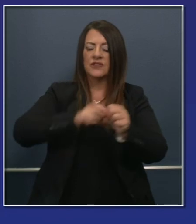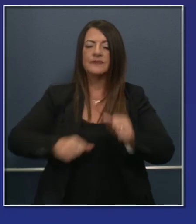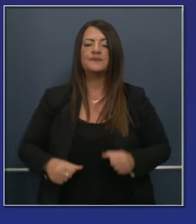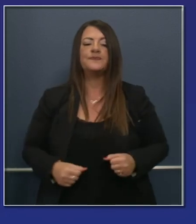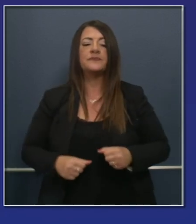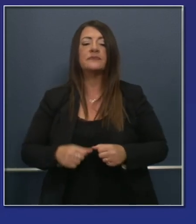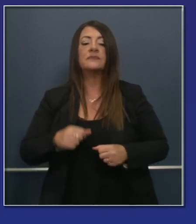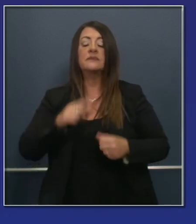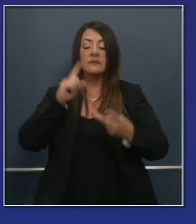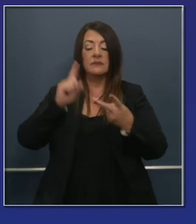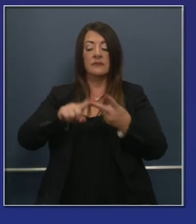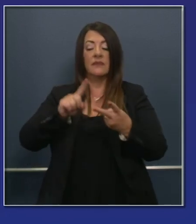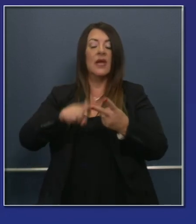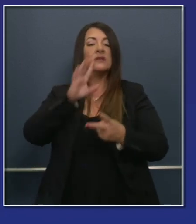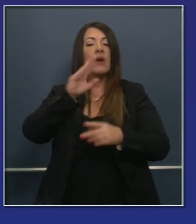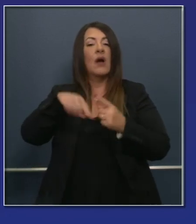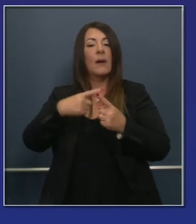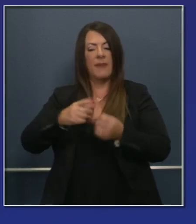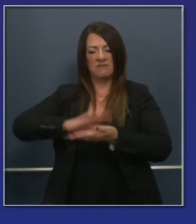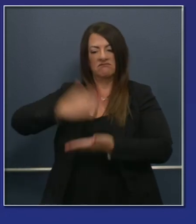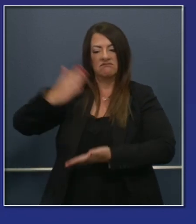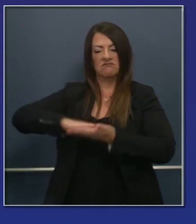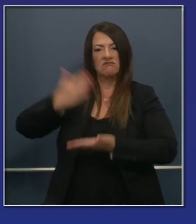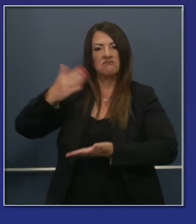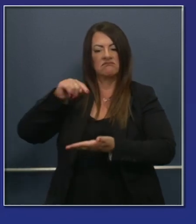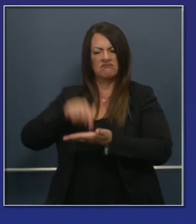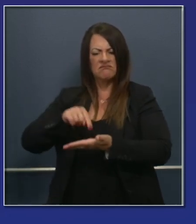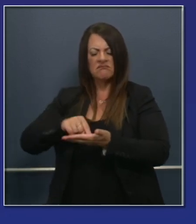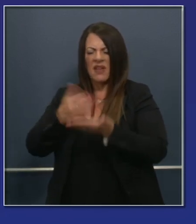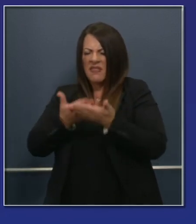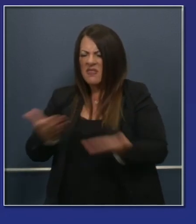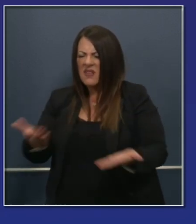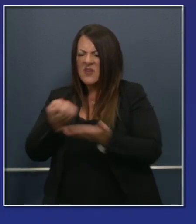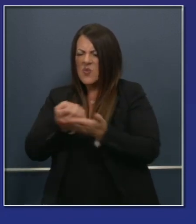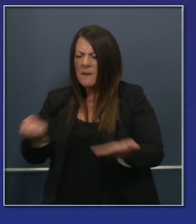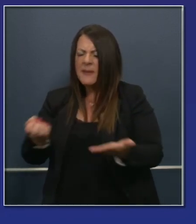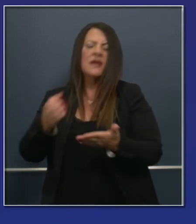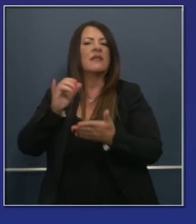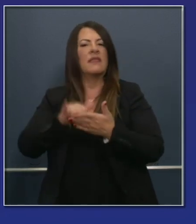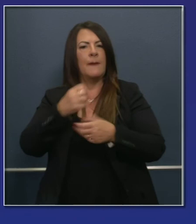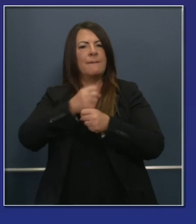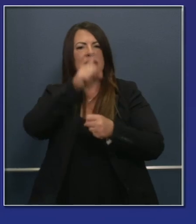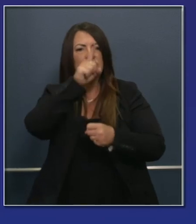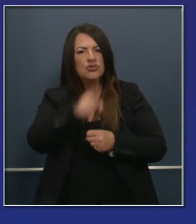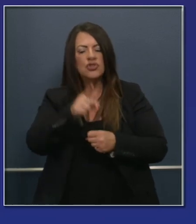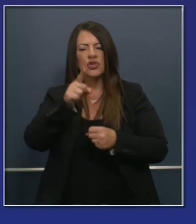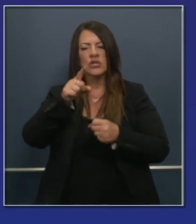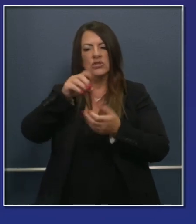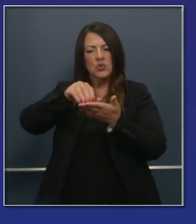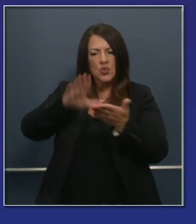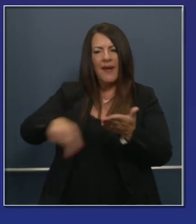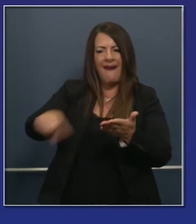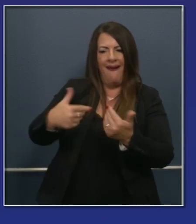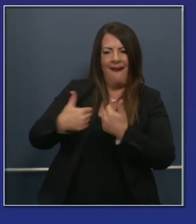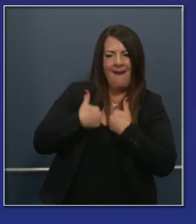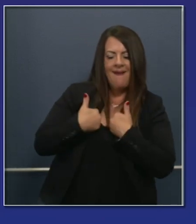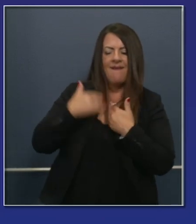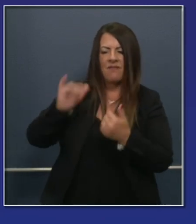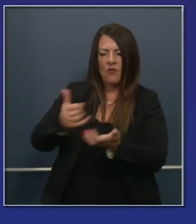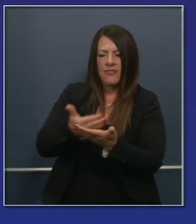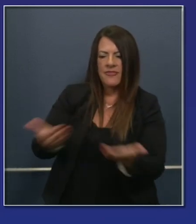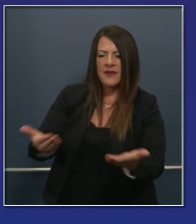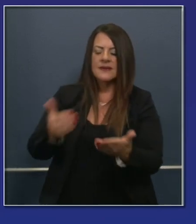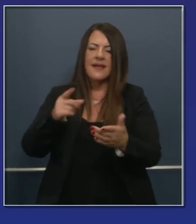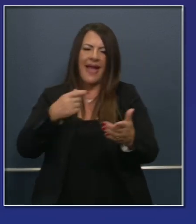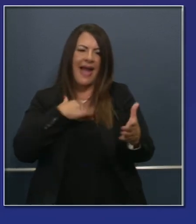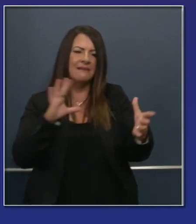the governor points out, is critical. We prefer to be in an environment where students have computing devices and connectivity. We've worked with